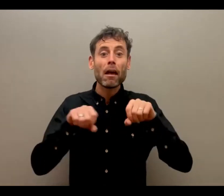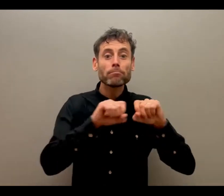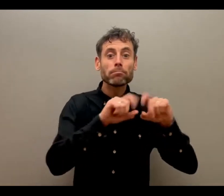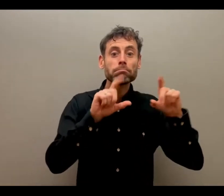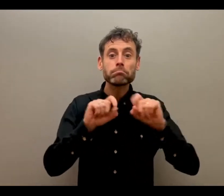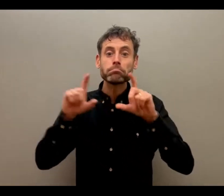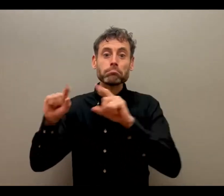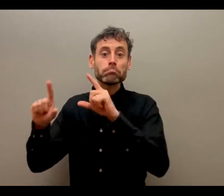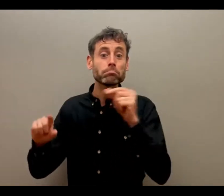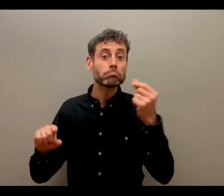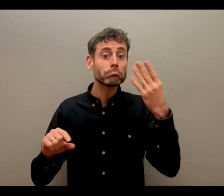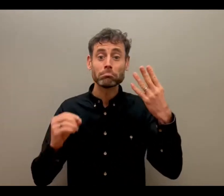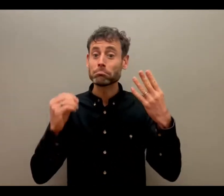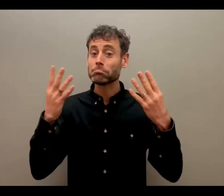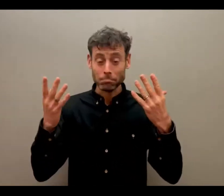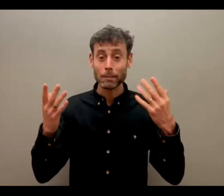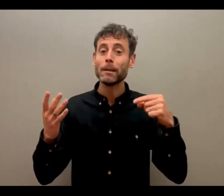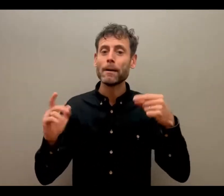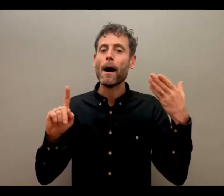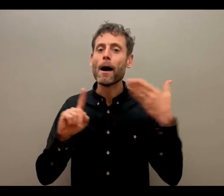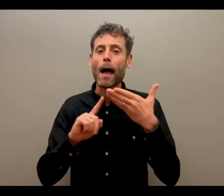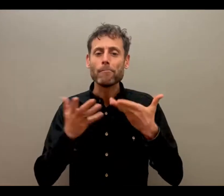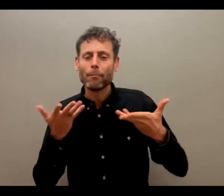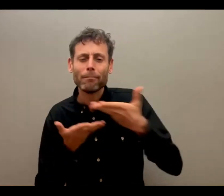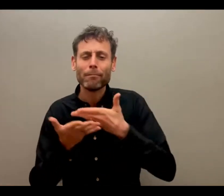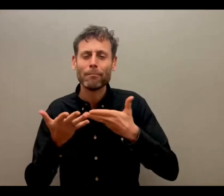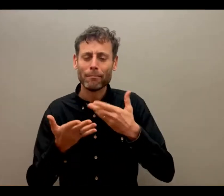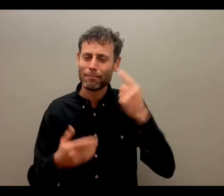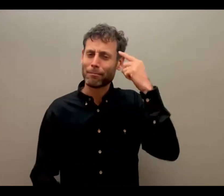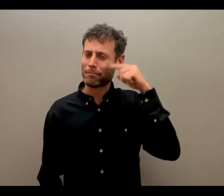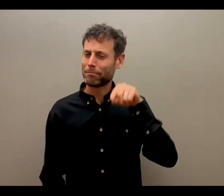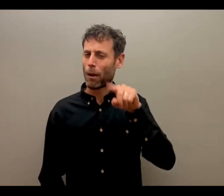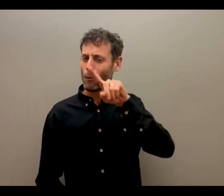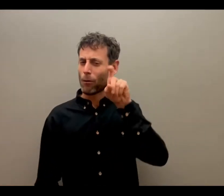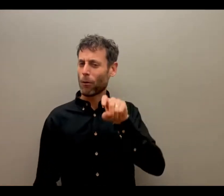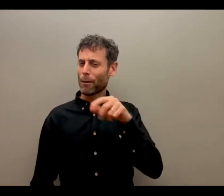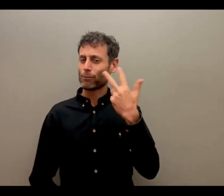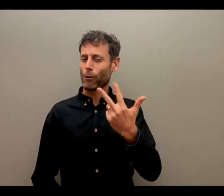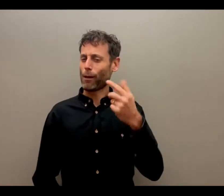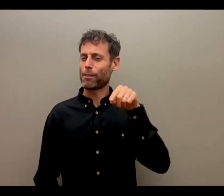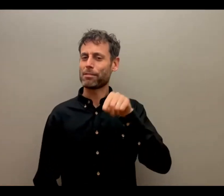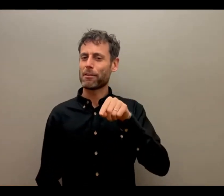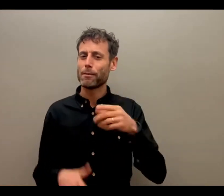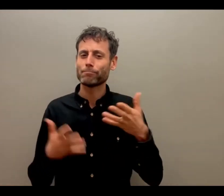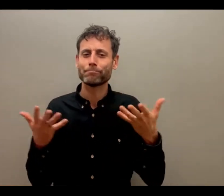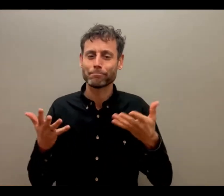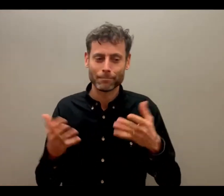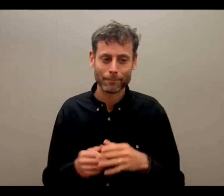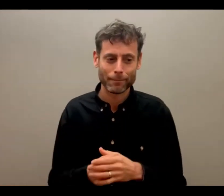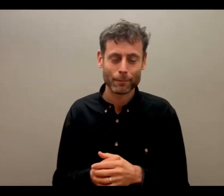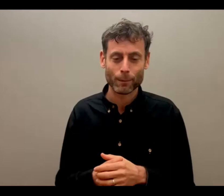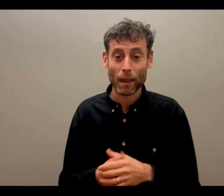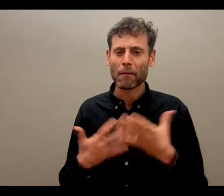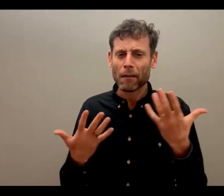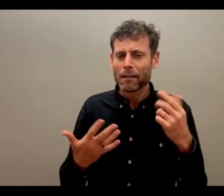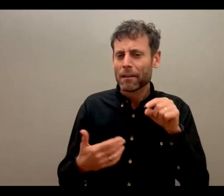have a chat about question three, which is around